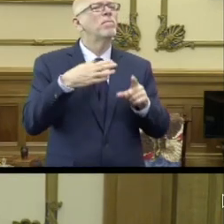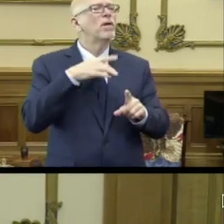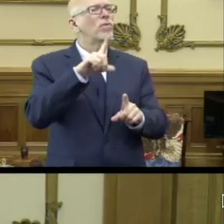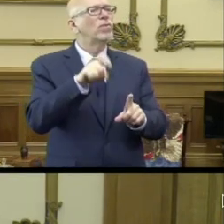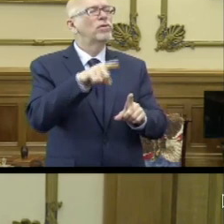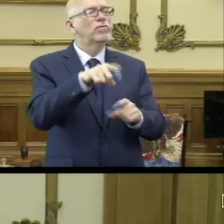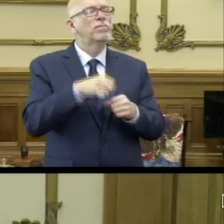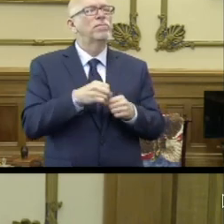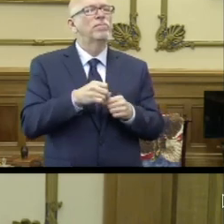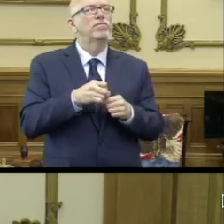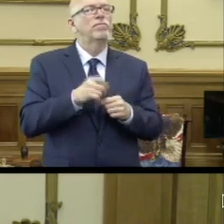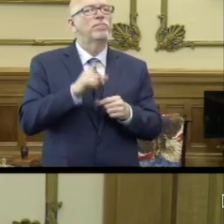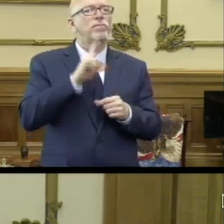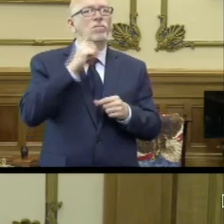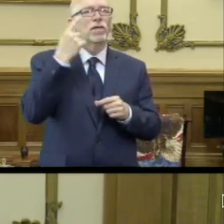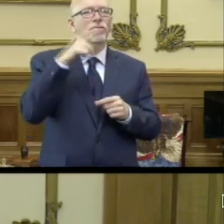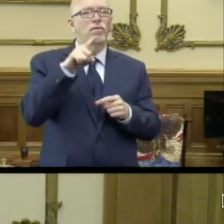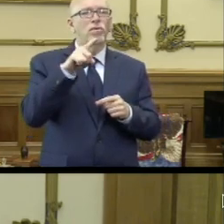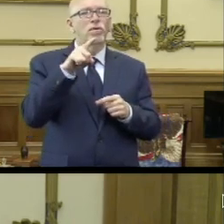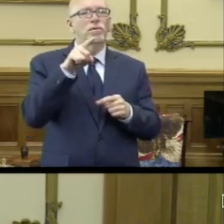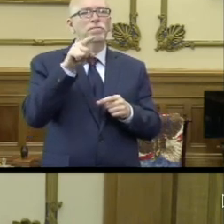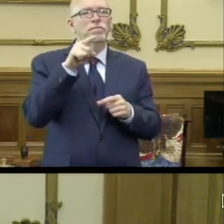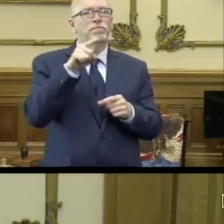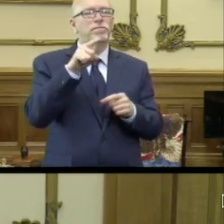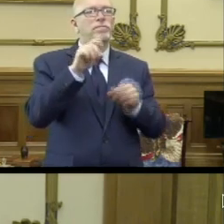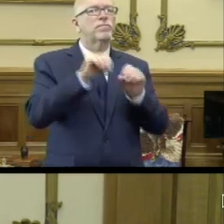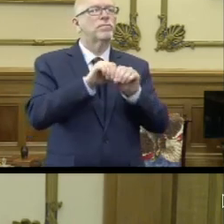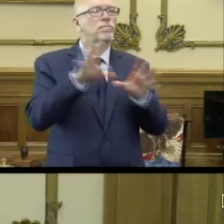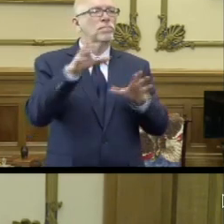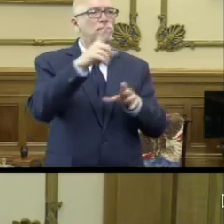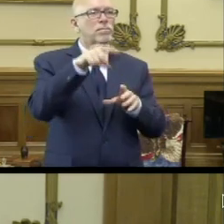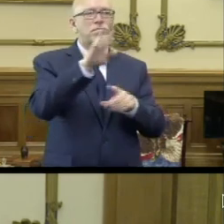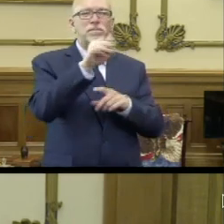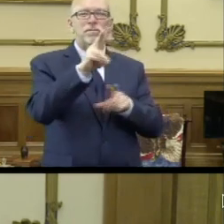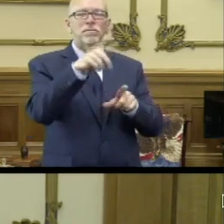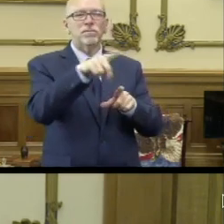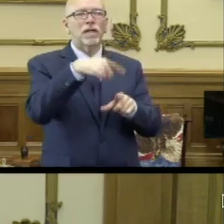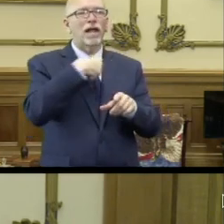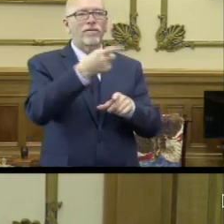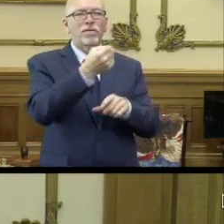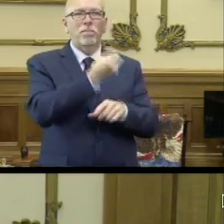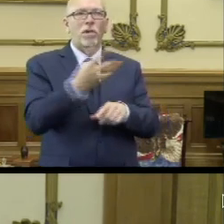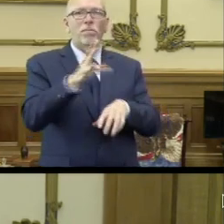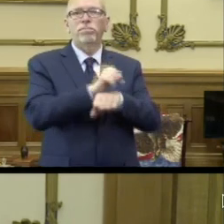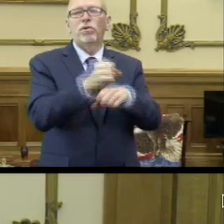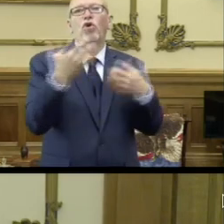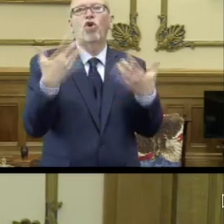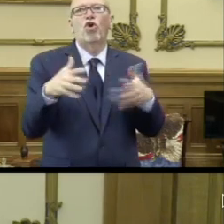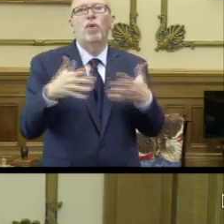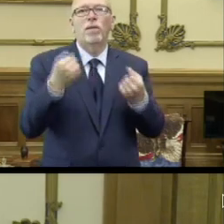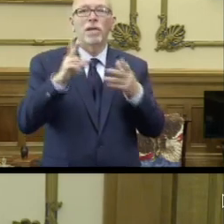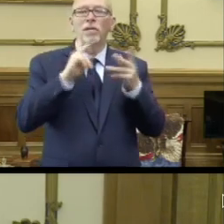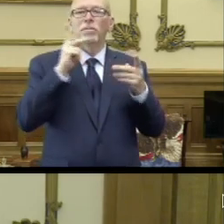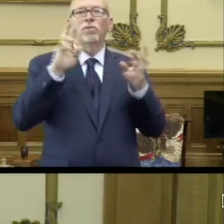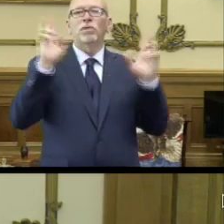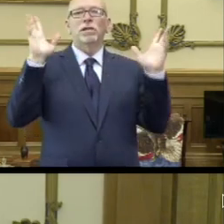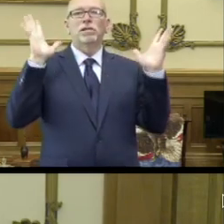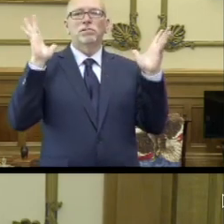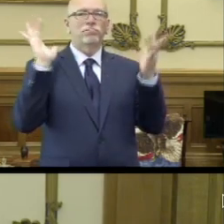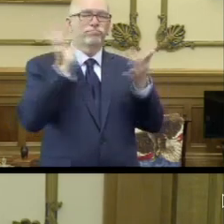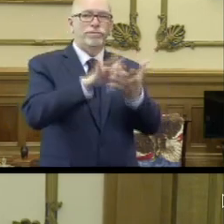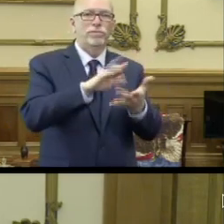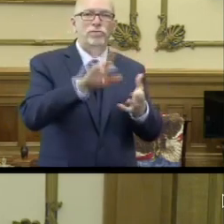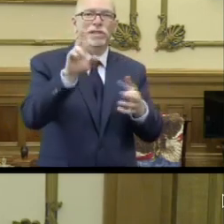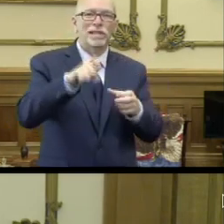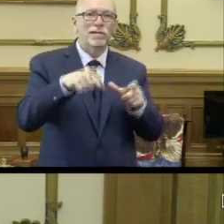is actually for BMV. So obviously, you guys have had an influx of appointments already. Lots of Hoosiers are going to be reviewing their